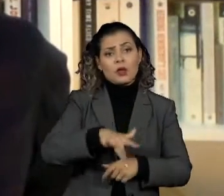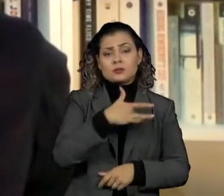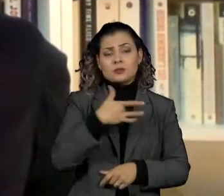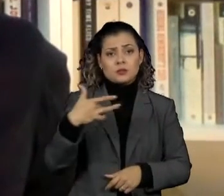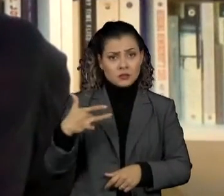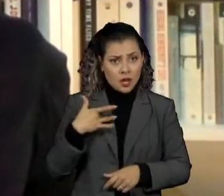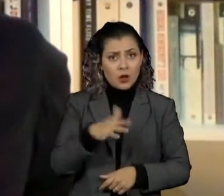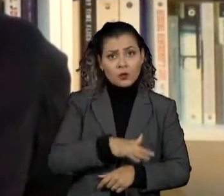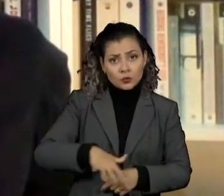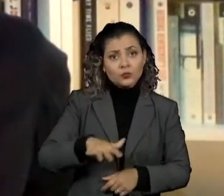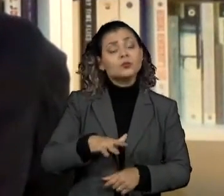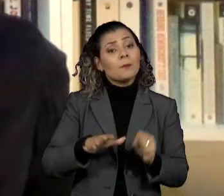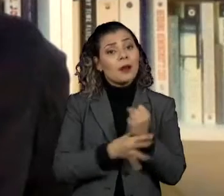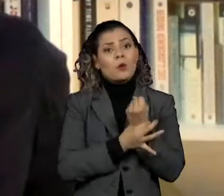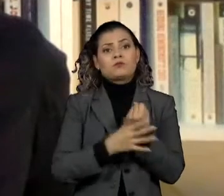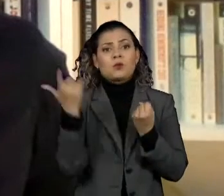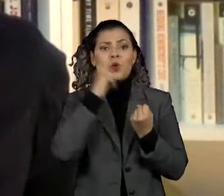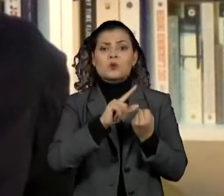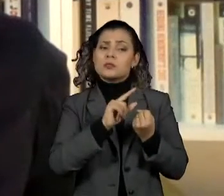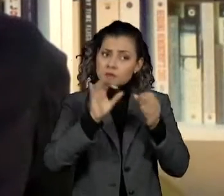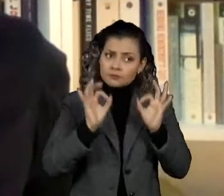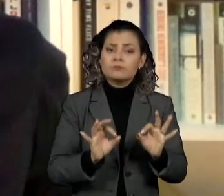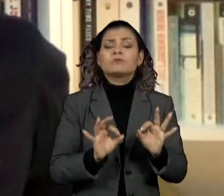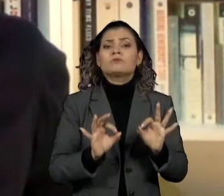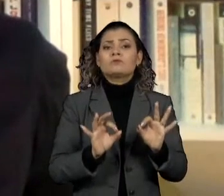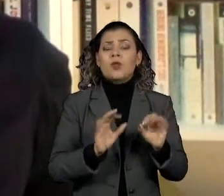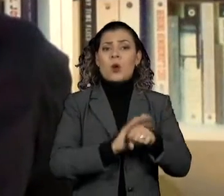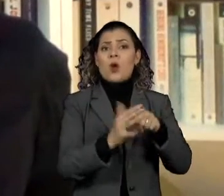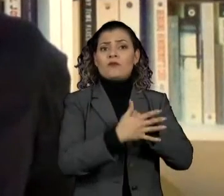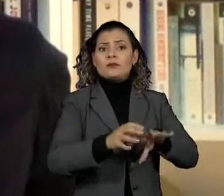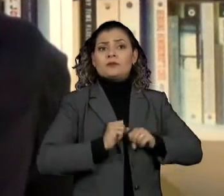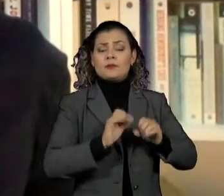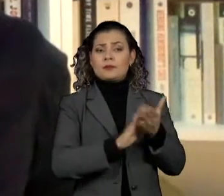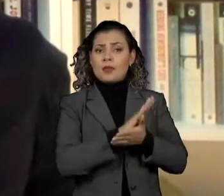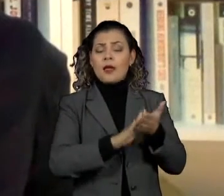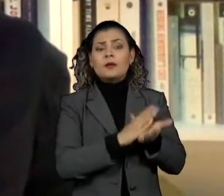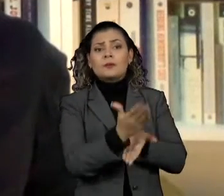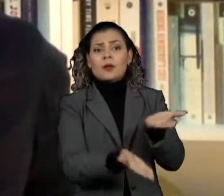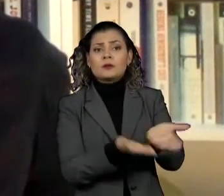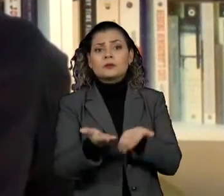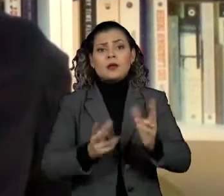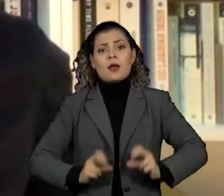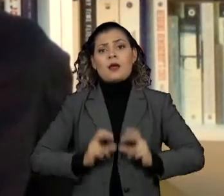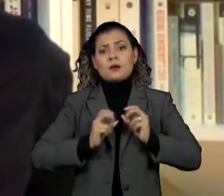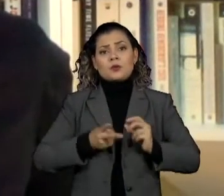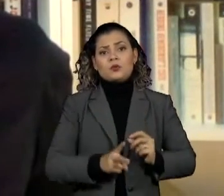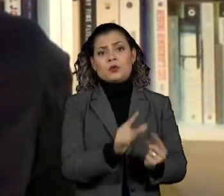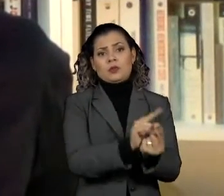that they are COVID negative and that their normal cancer care can continue.